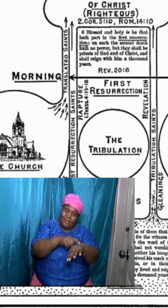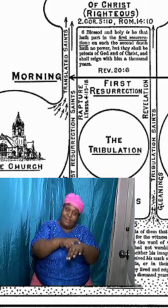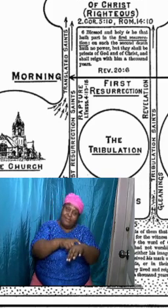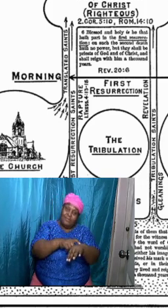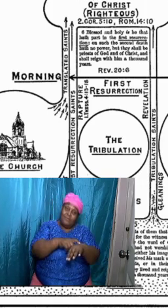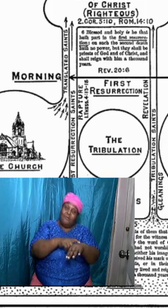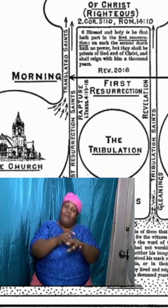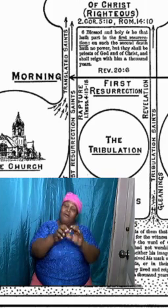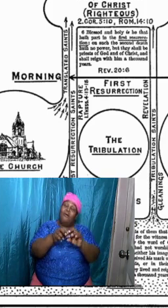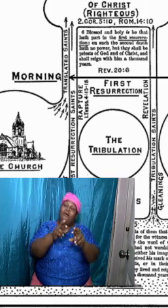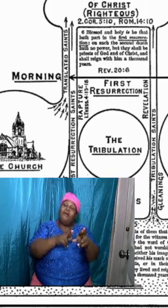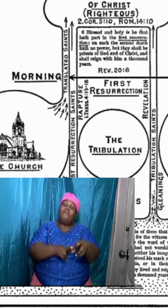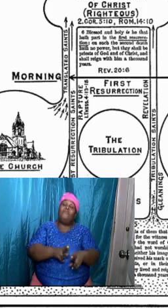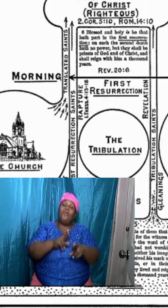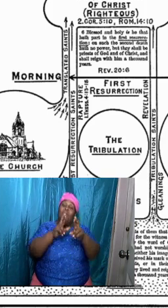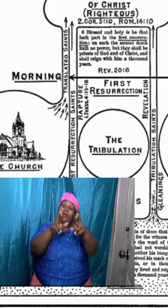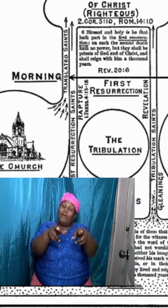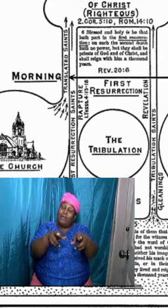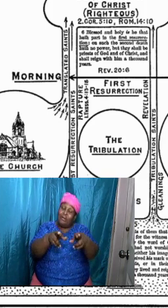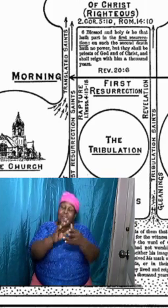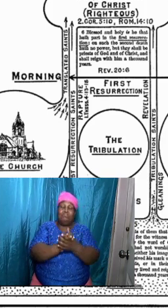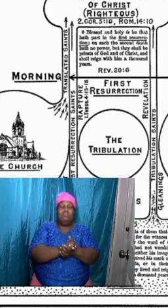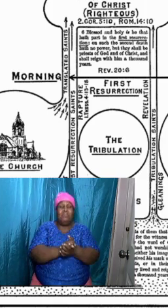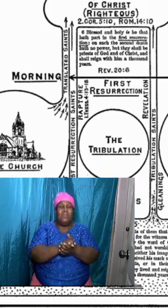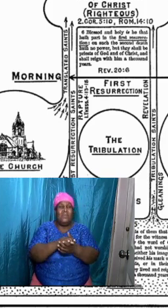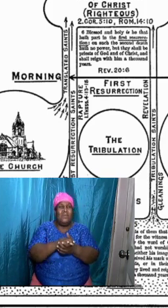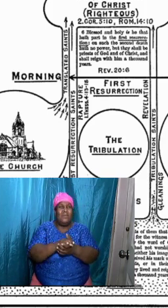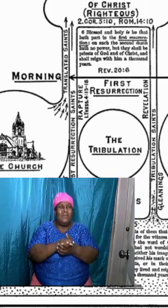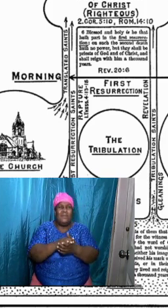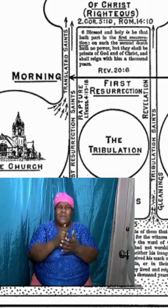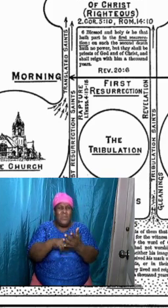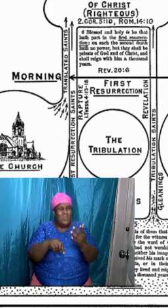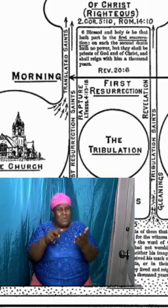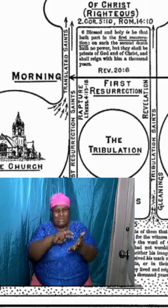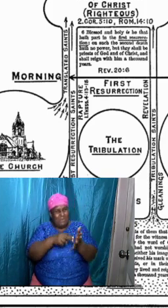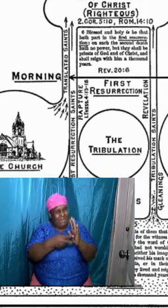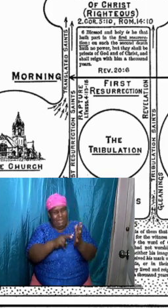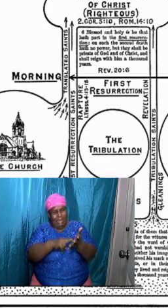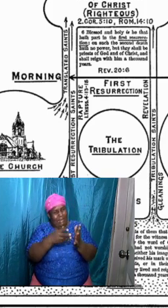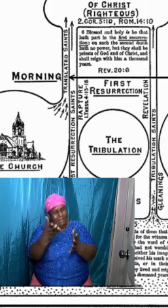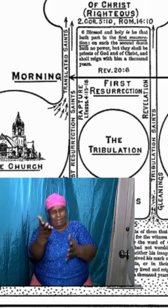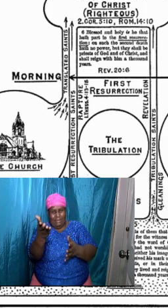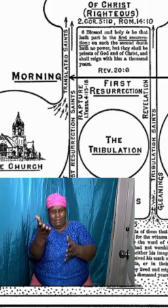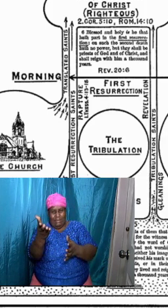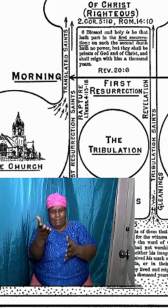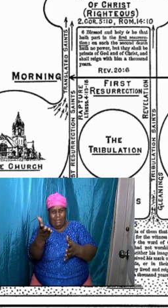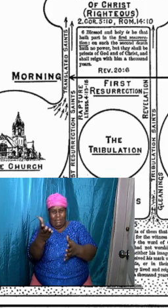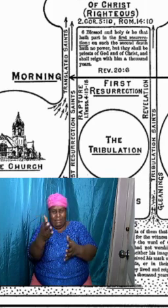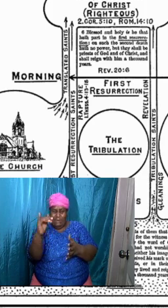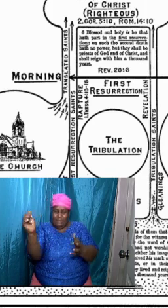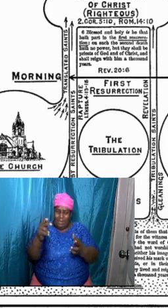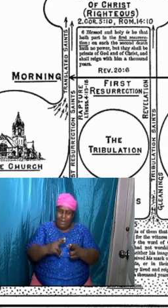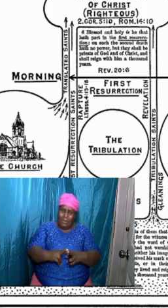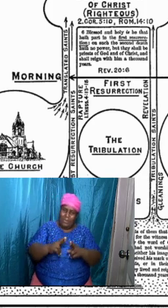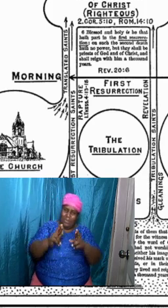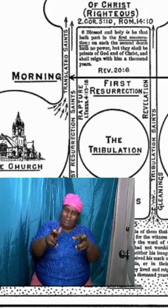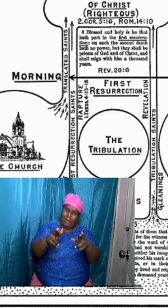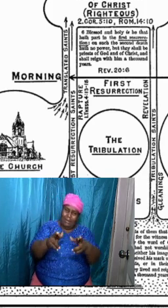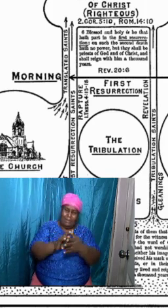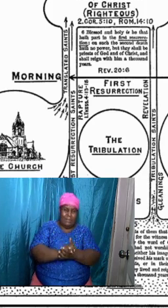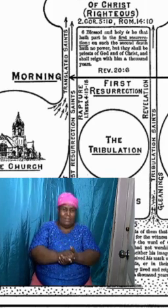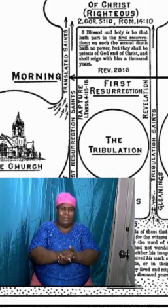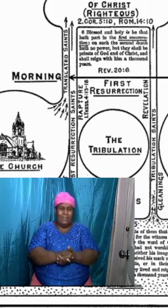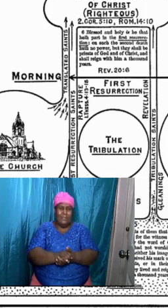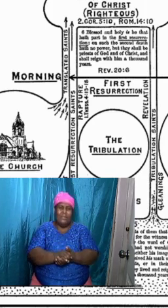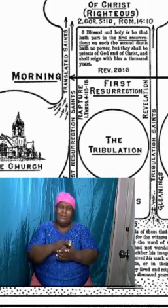rewarding. What do you mean by rewarding? Did you know that the Bible in St. Matthew chapter 6 verses 20 and 21 tells us